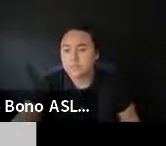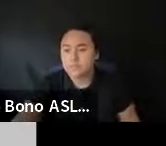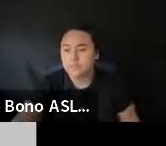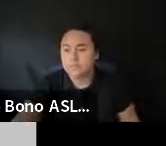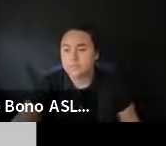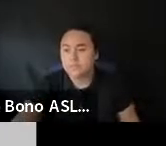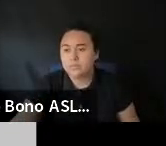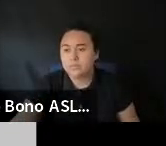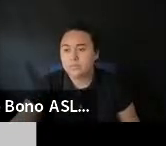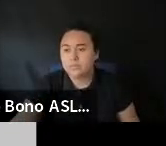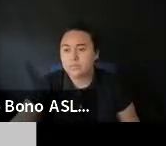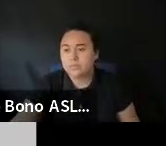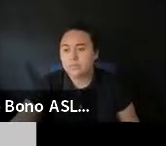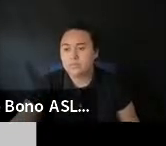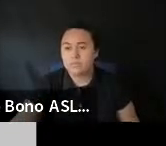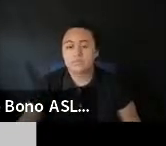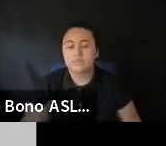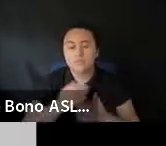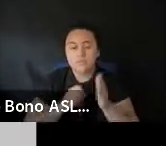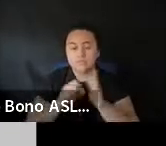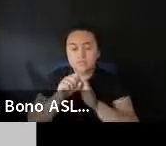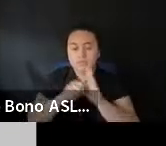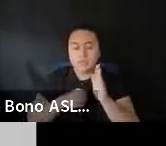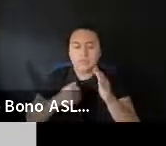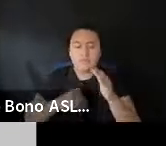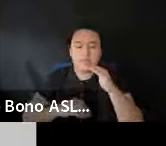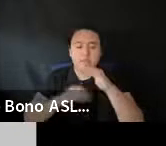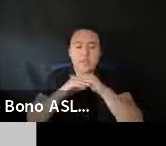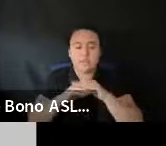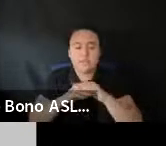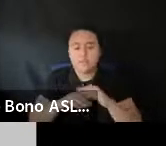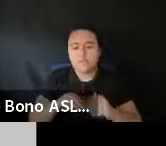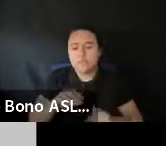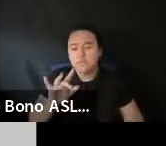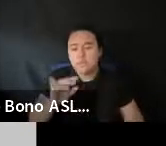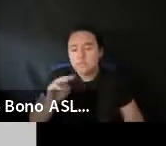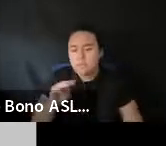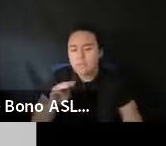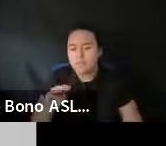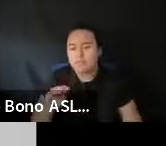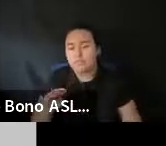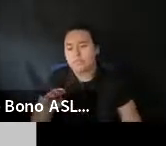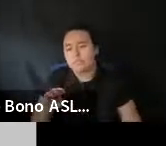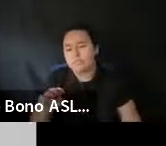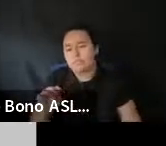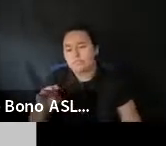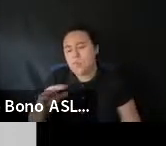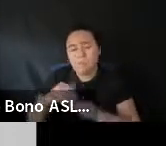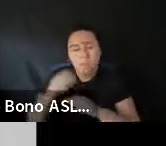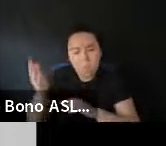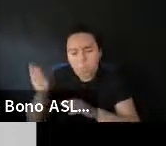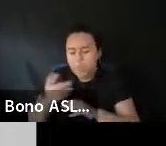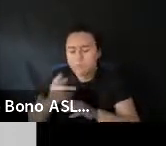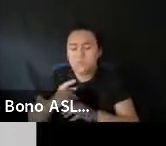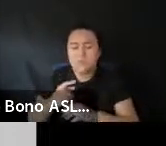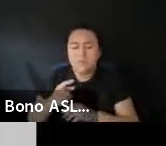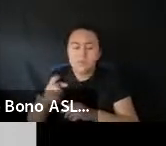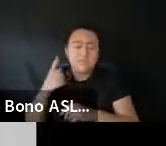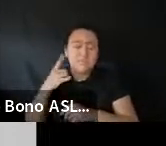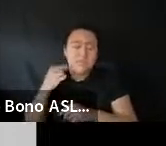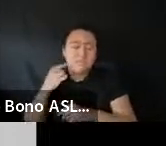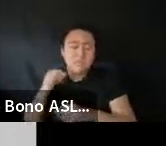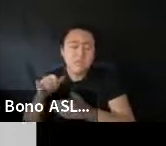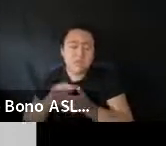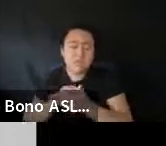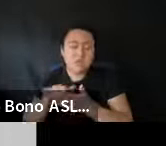million. 50 million. 100 million. 400 million. But you know. You're talking about. California and New York. And you know. Once they hit that cap. You're either in a queue. For.